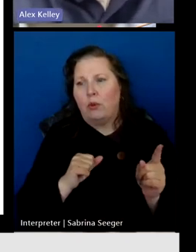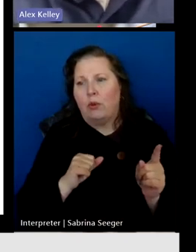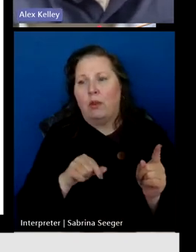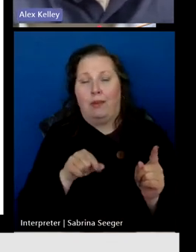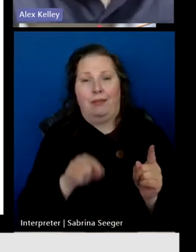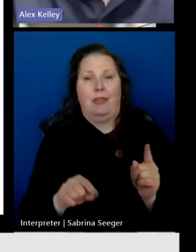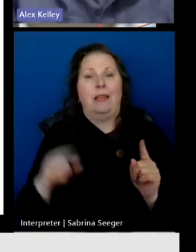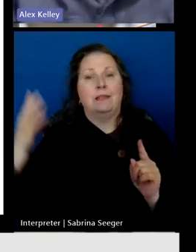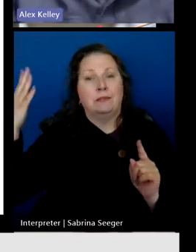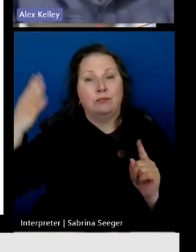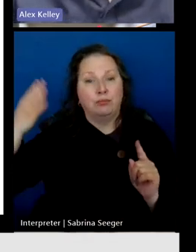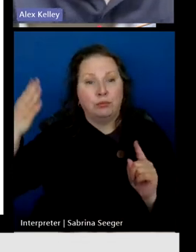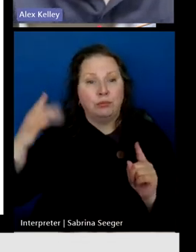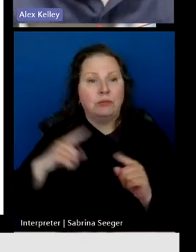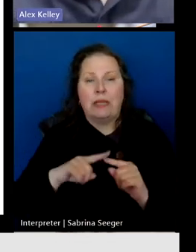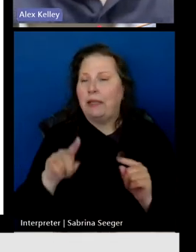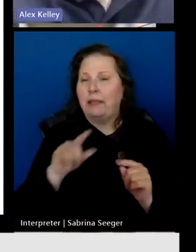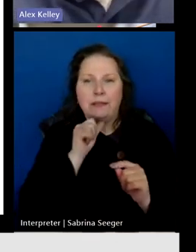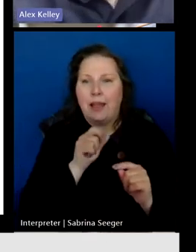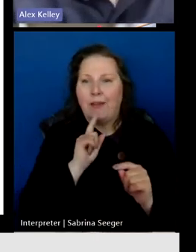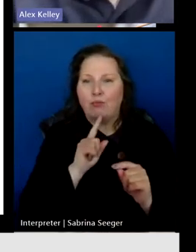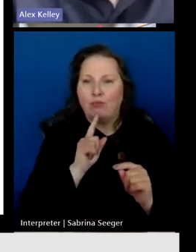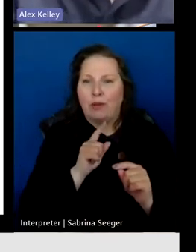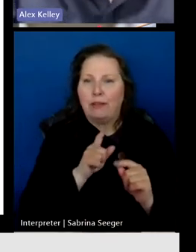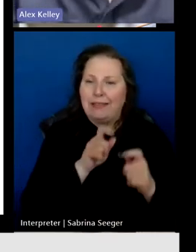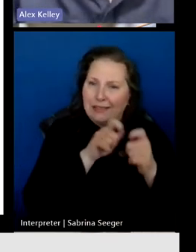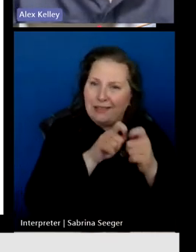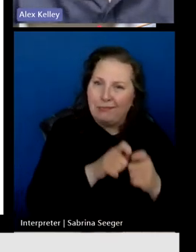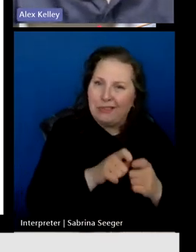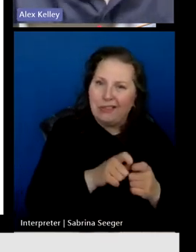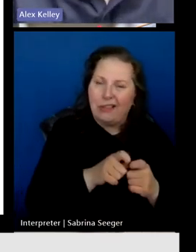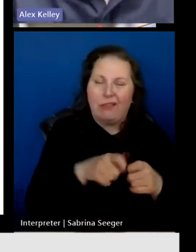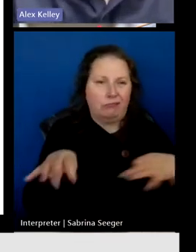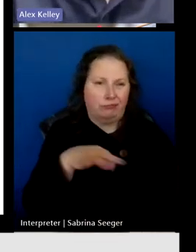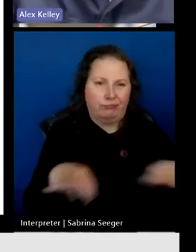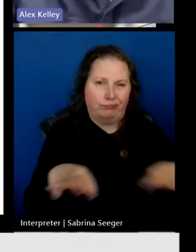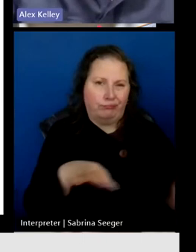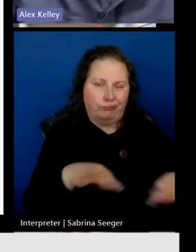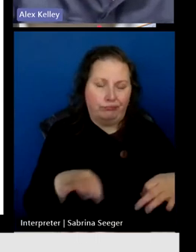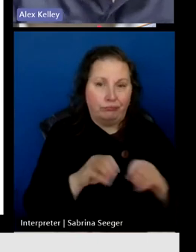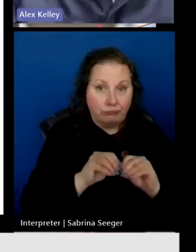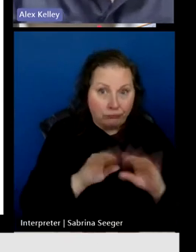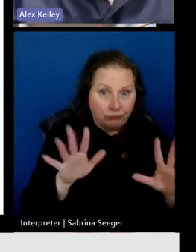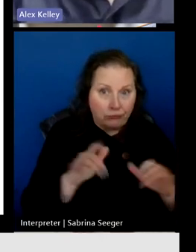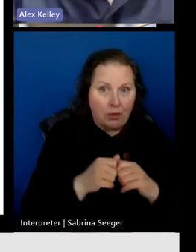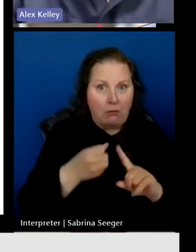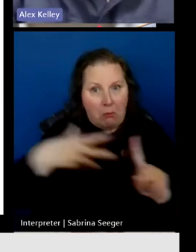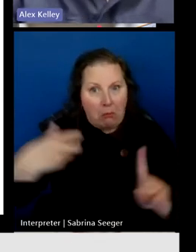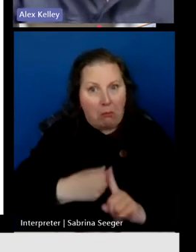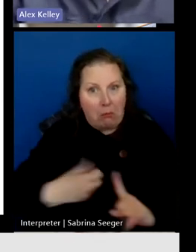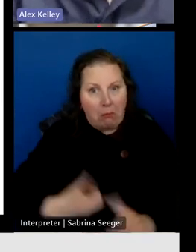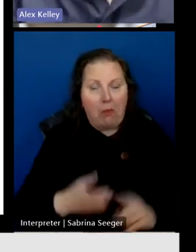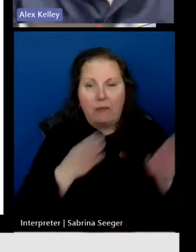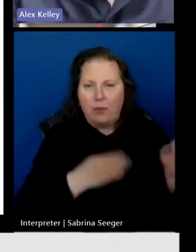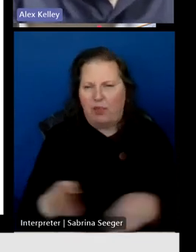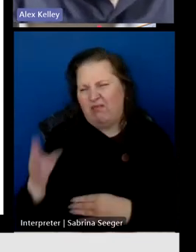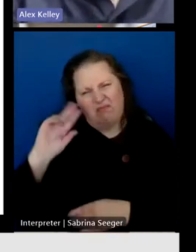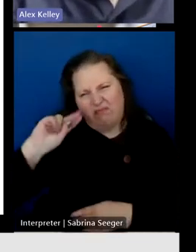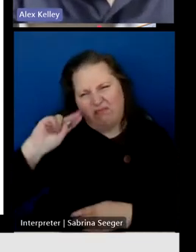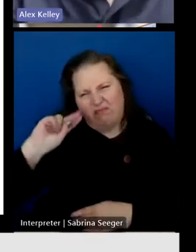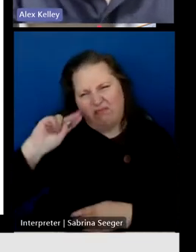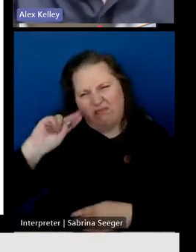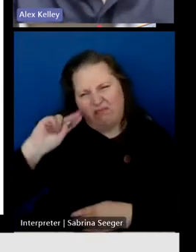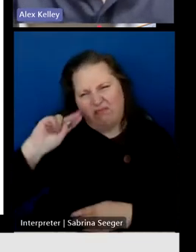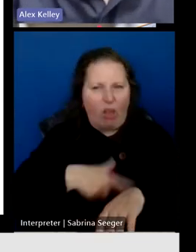presentation is not a note-for-note rendition of the plan. The plan is quite lengthy and